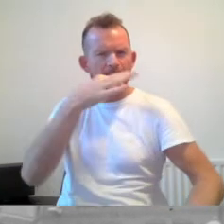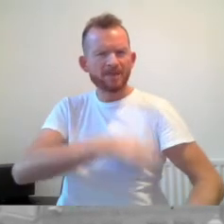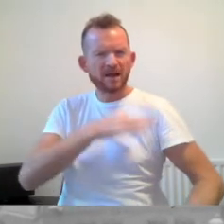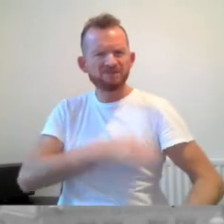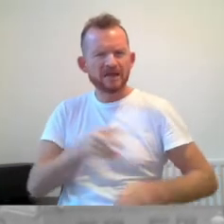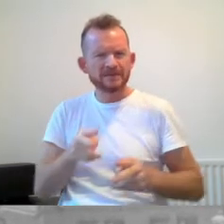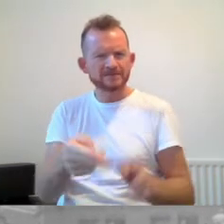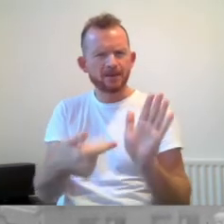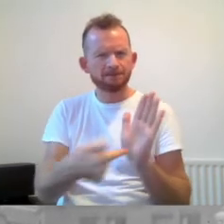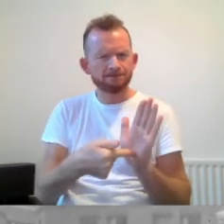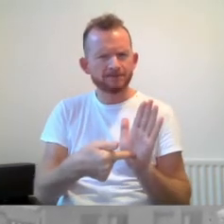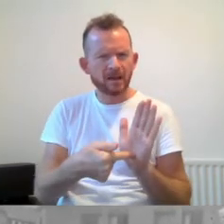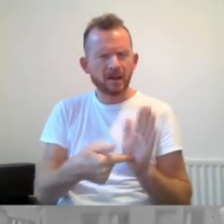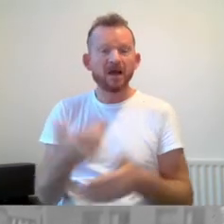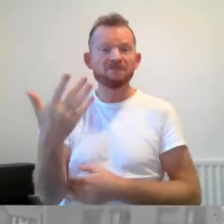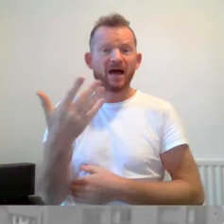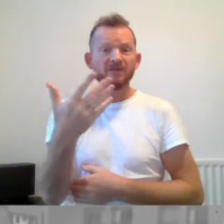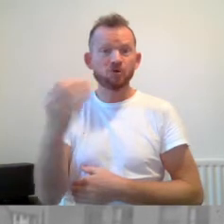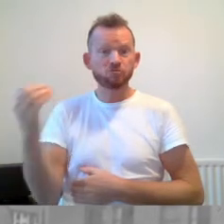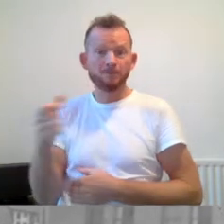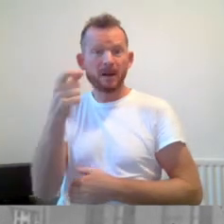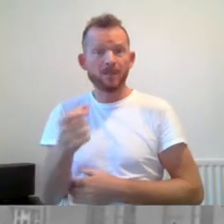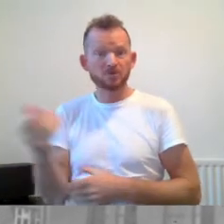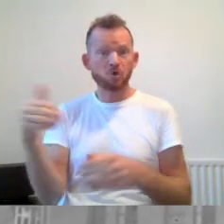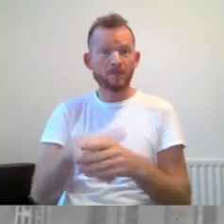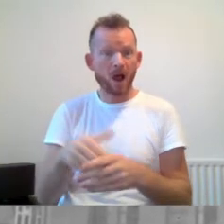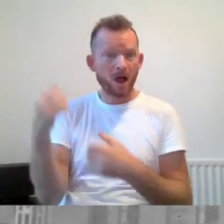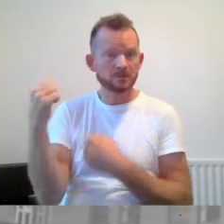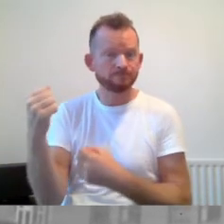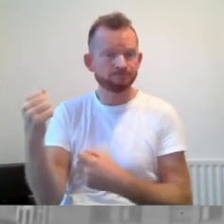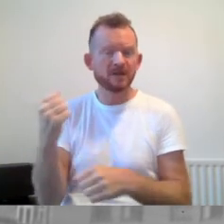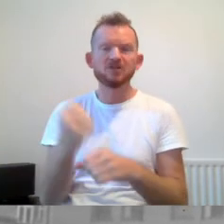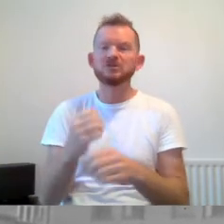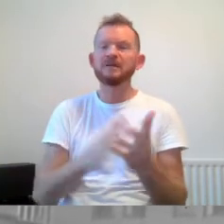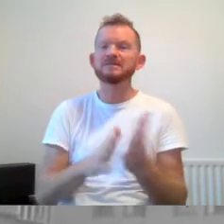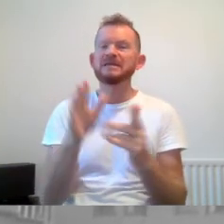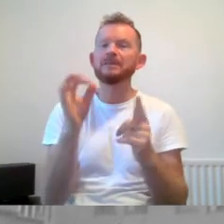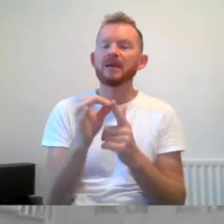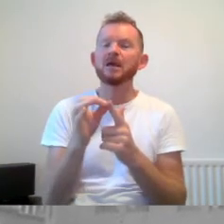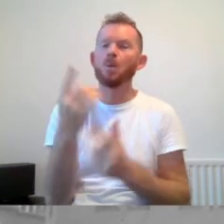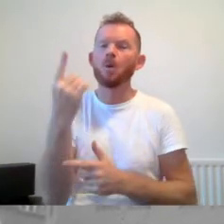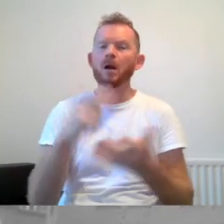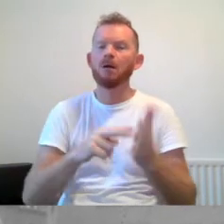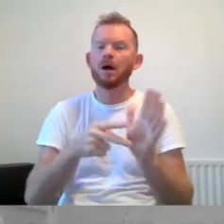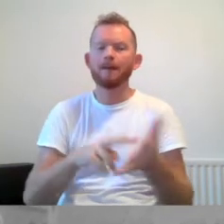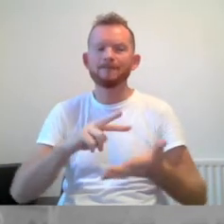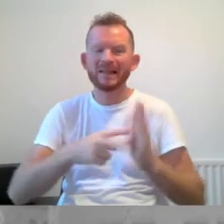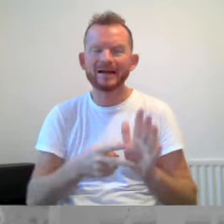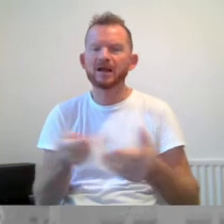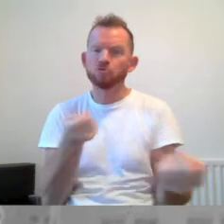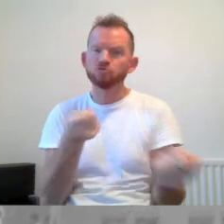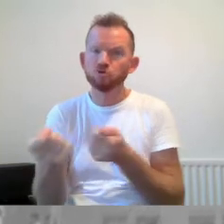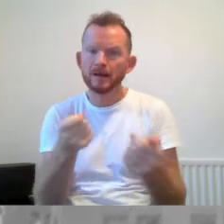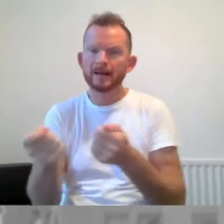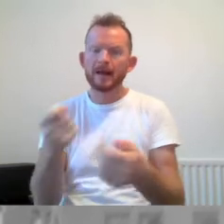Around 500 people took part. GMCDP was one of the organisations planning and running the rally,